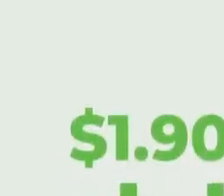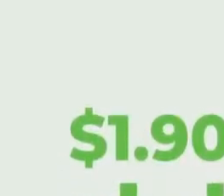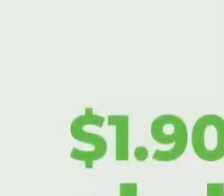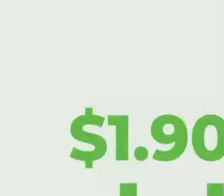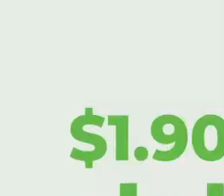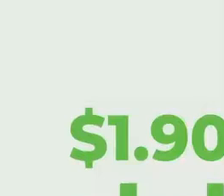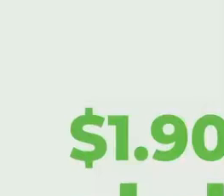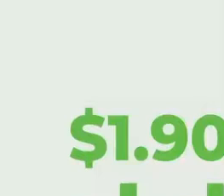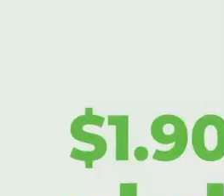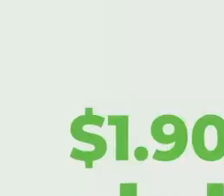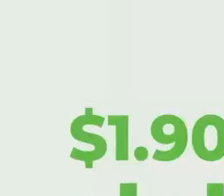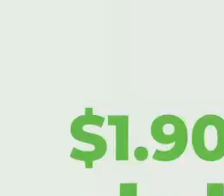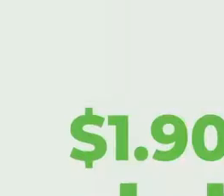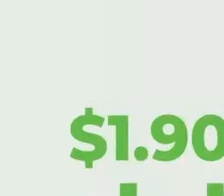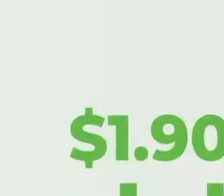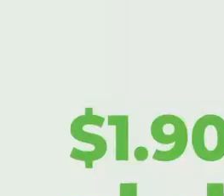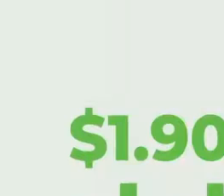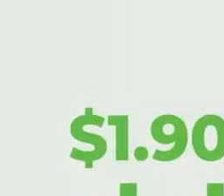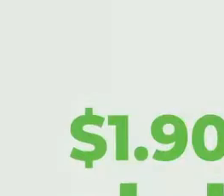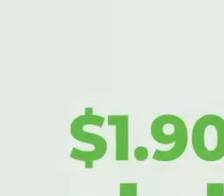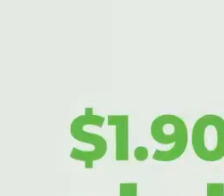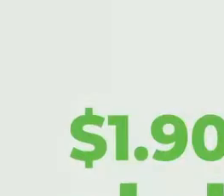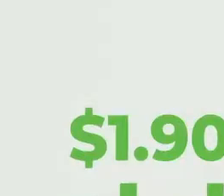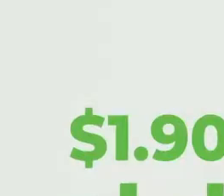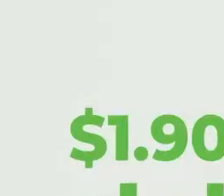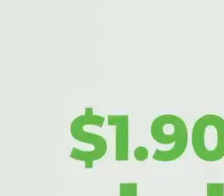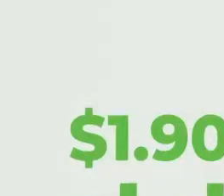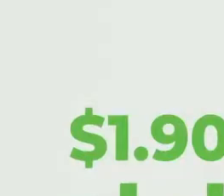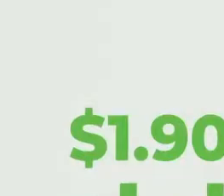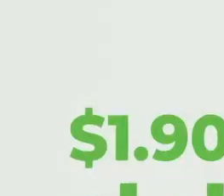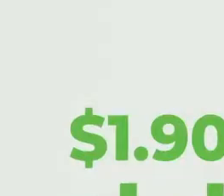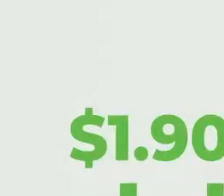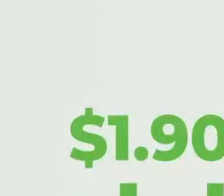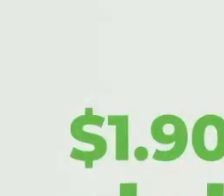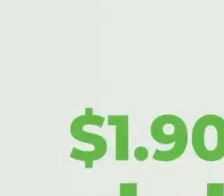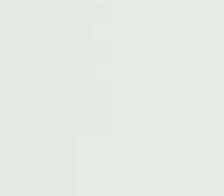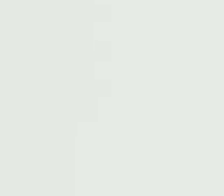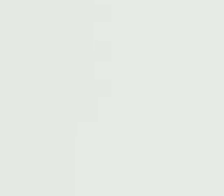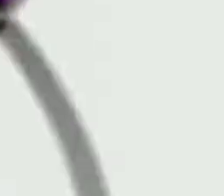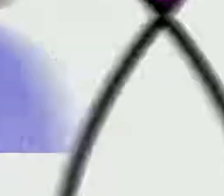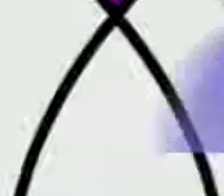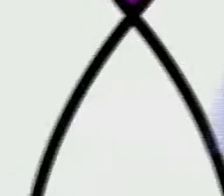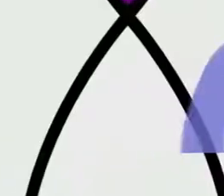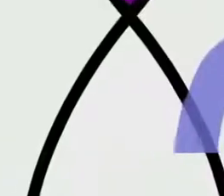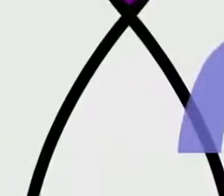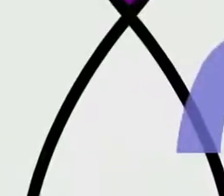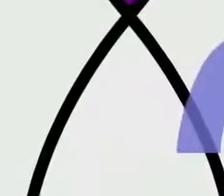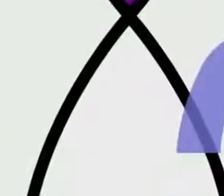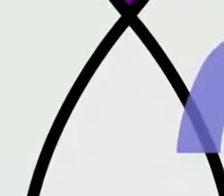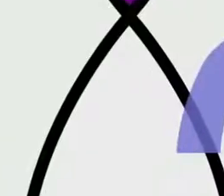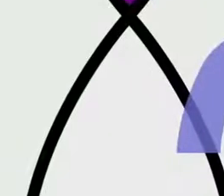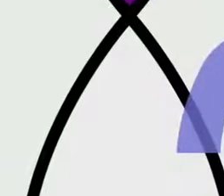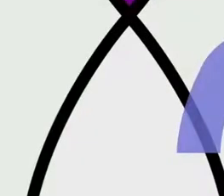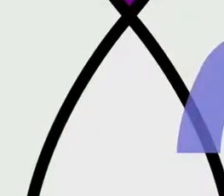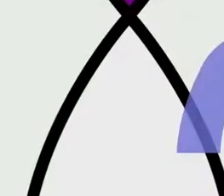you very much. million pushed to poverty as a result of the pandemic.